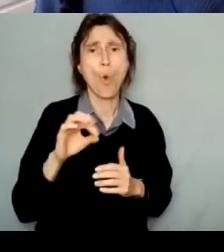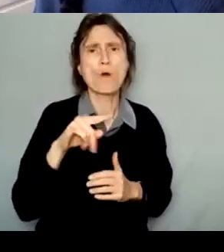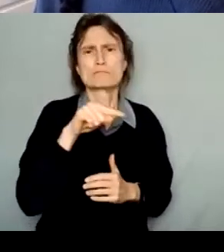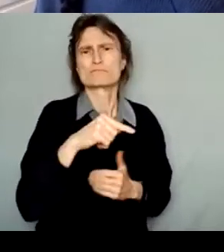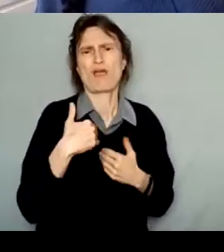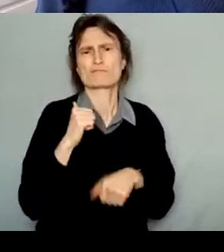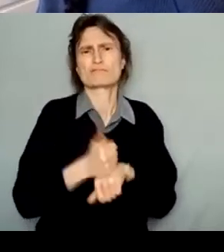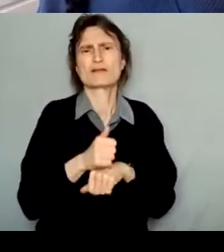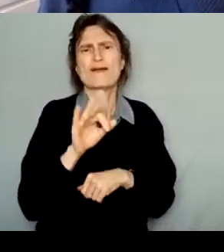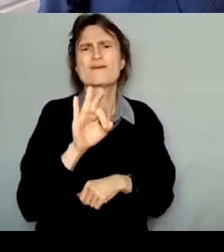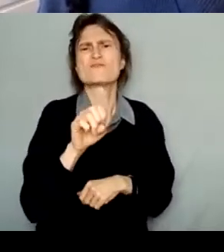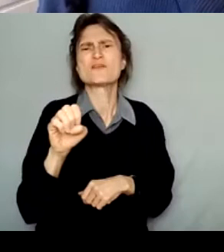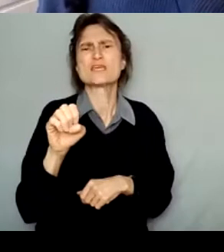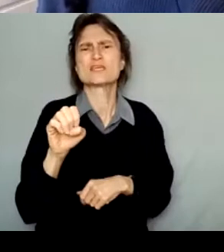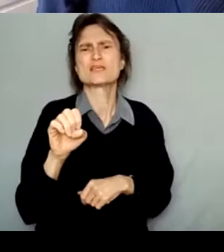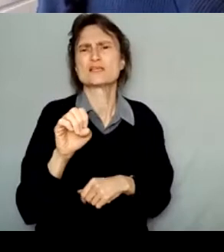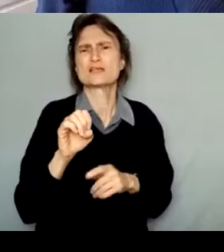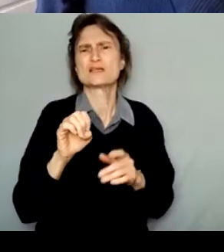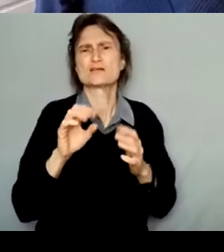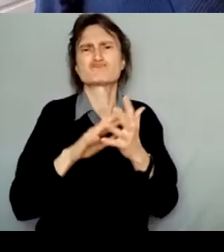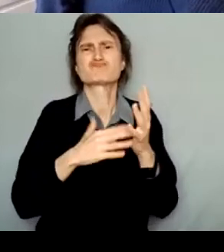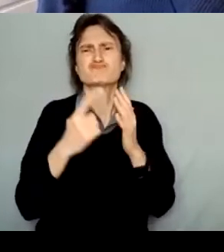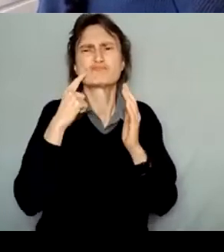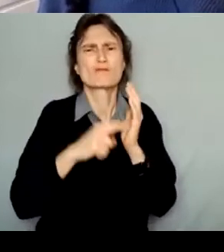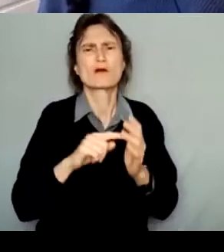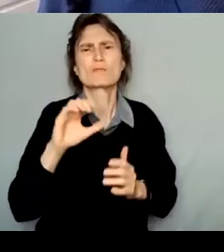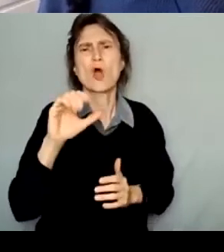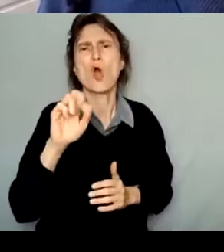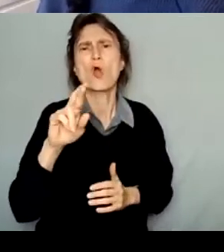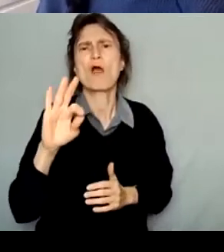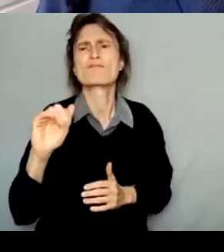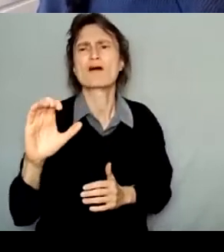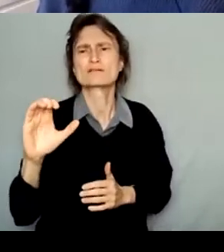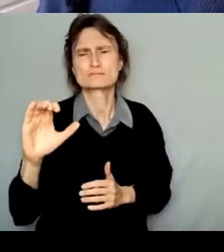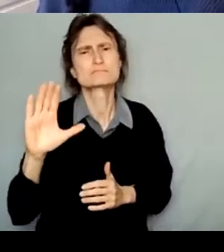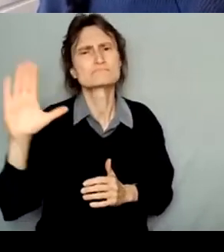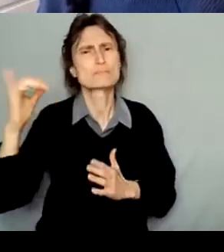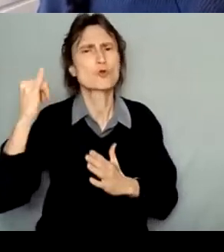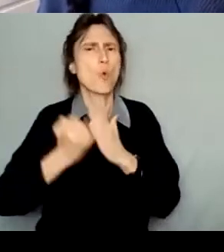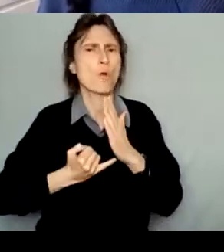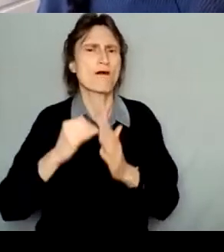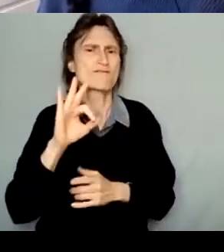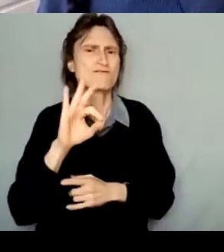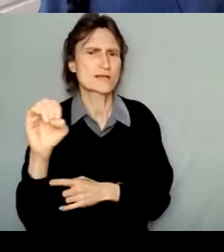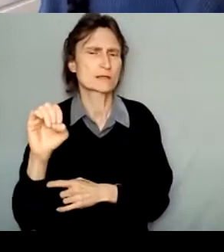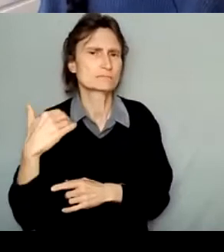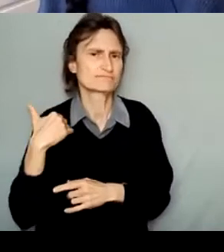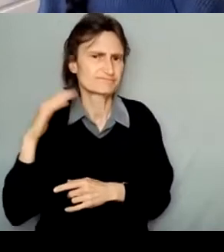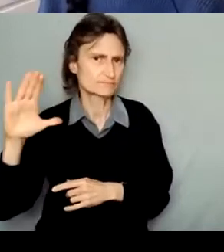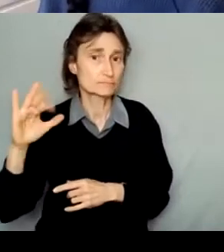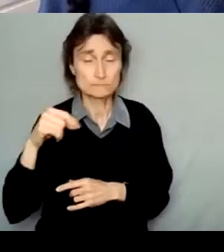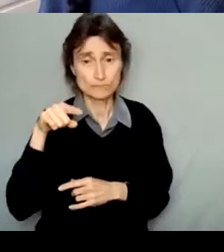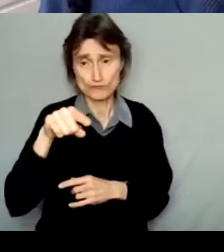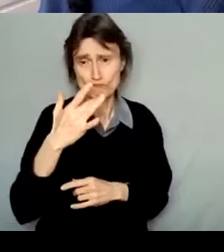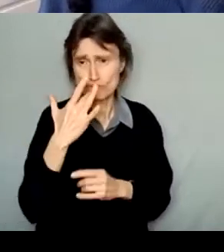like I did in this example with CARFAC artist fees. If you're requesting subsistence instead of an artist